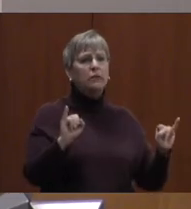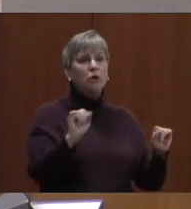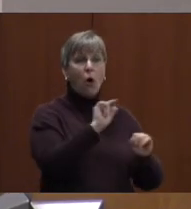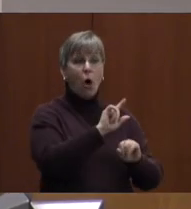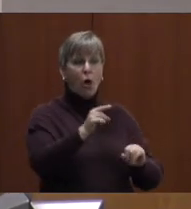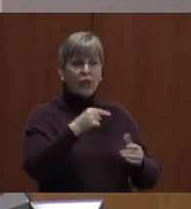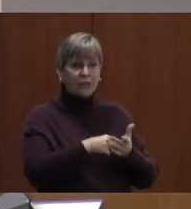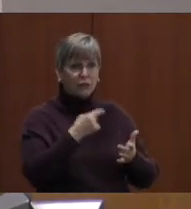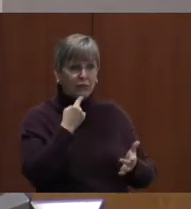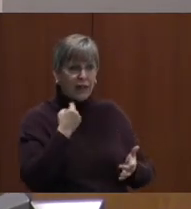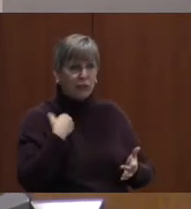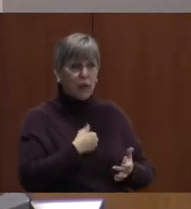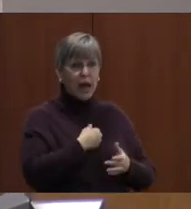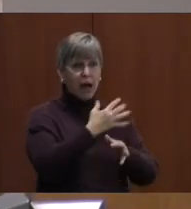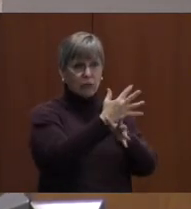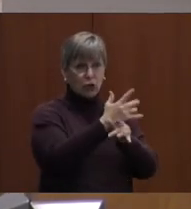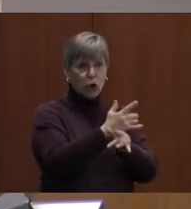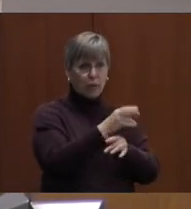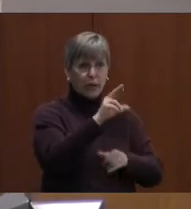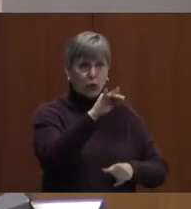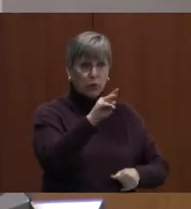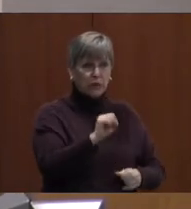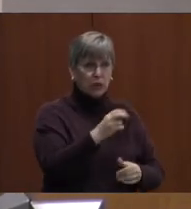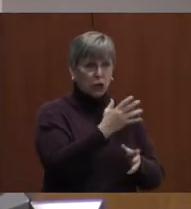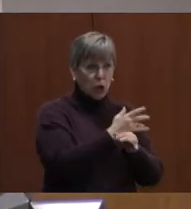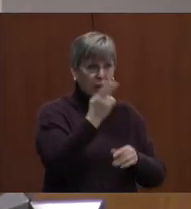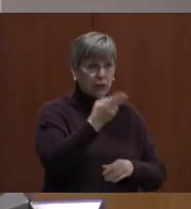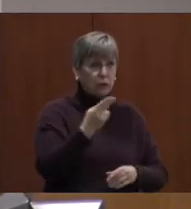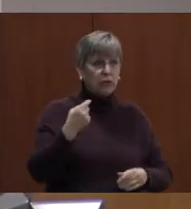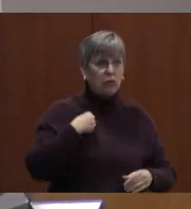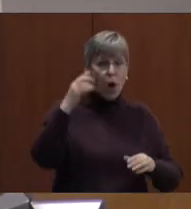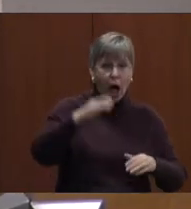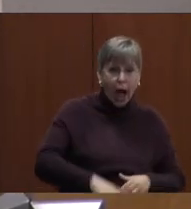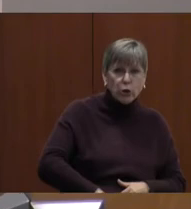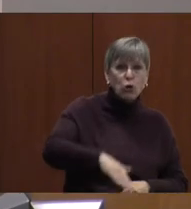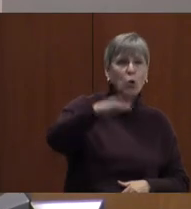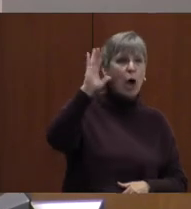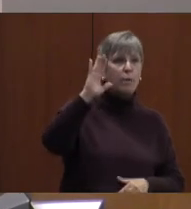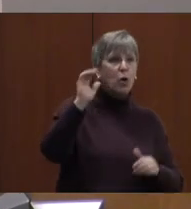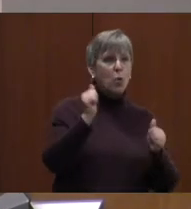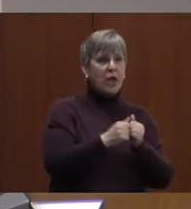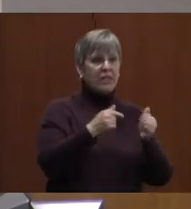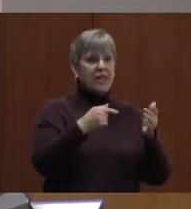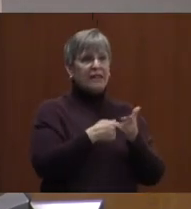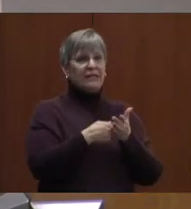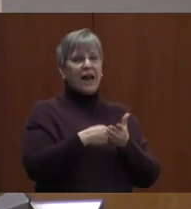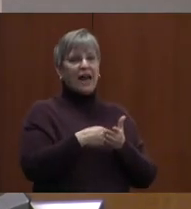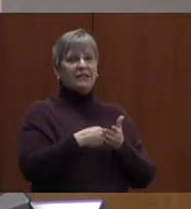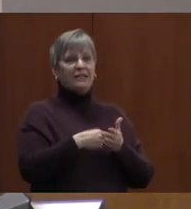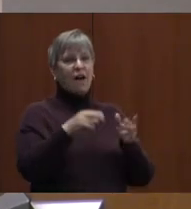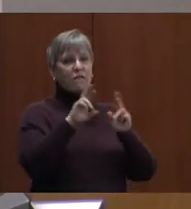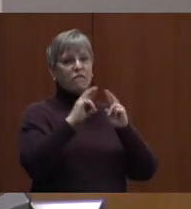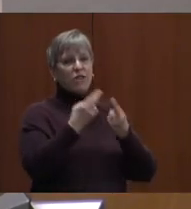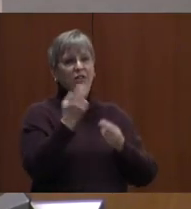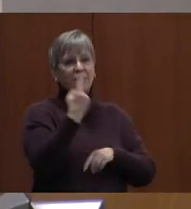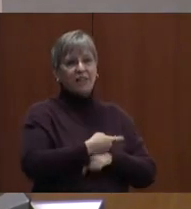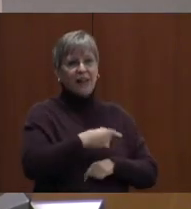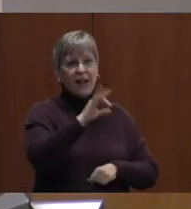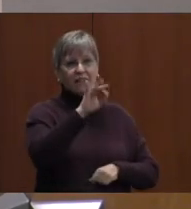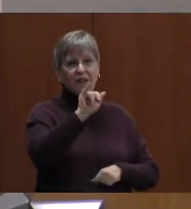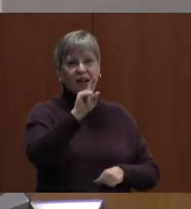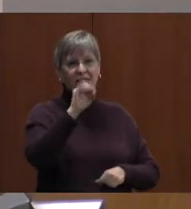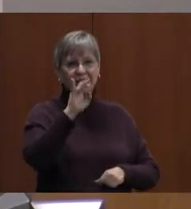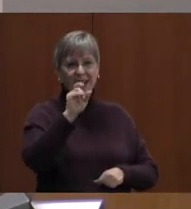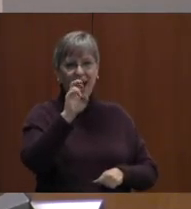to say is we have German roots. So I grew up with this being Fasnacht Day. I don't know how many